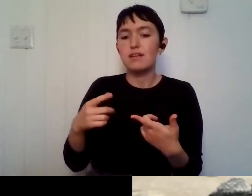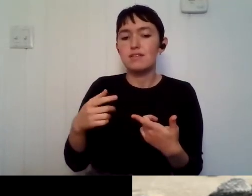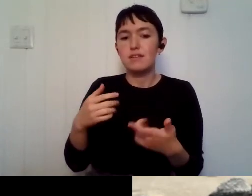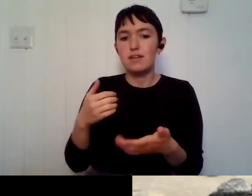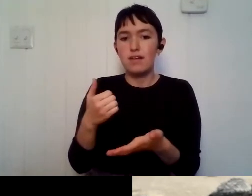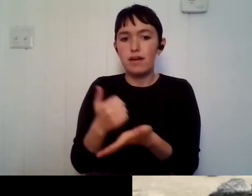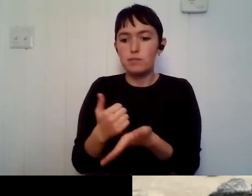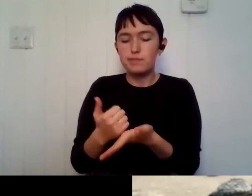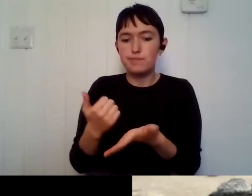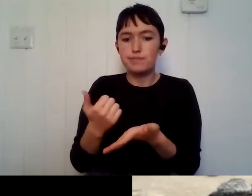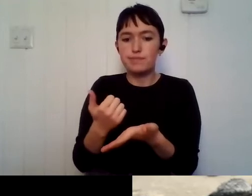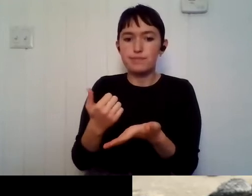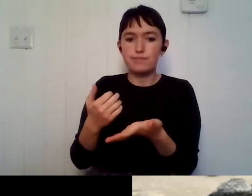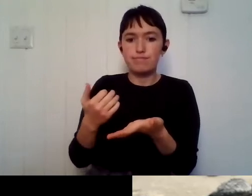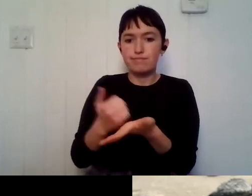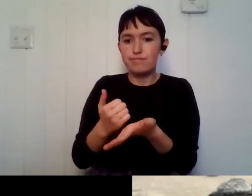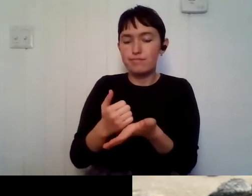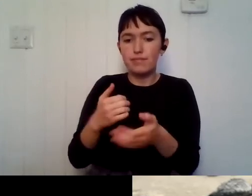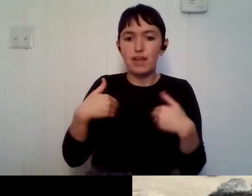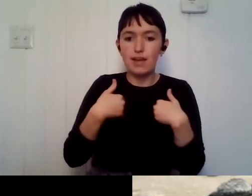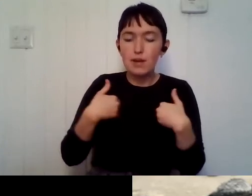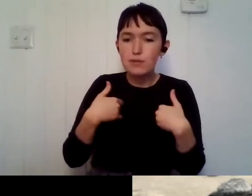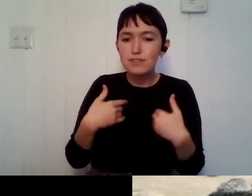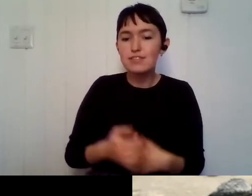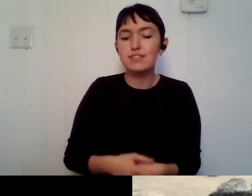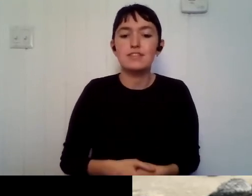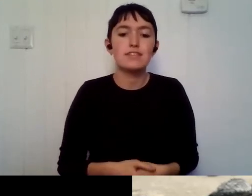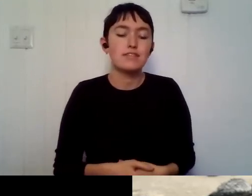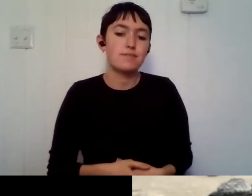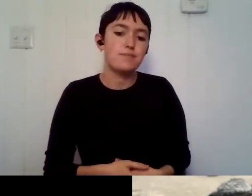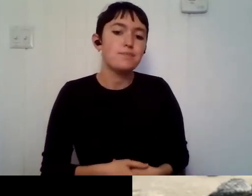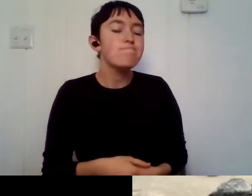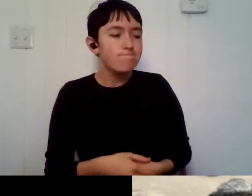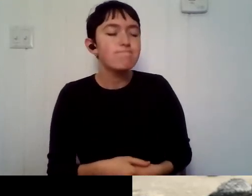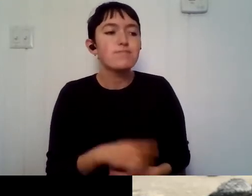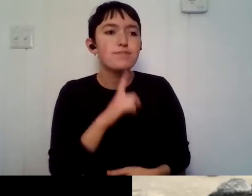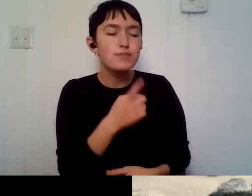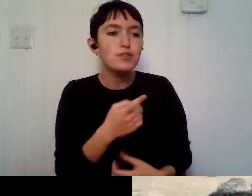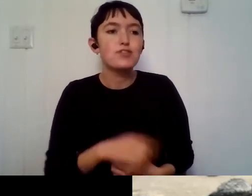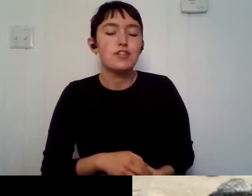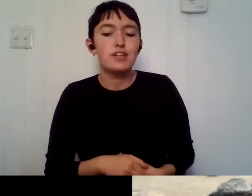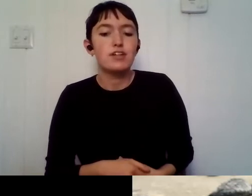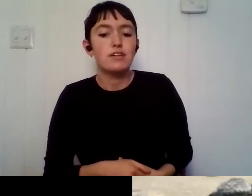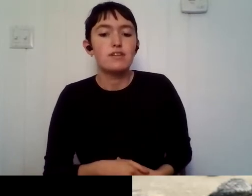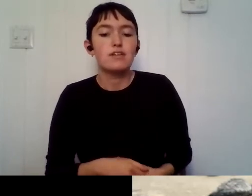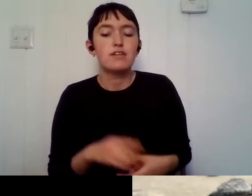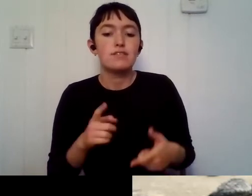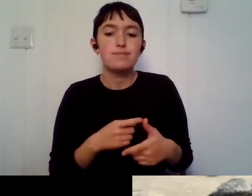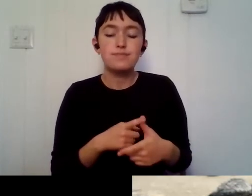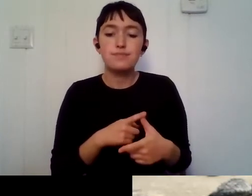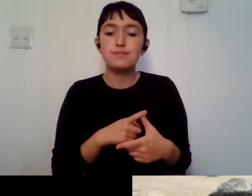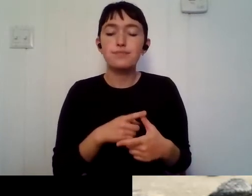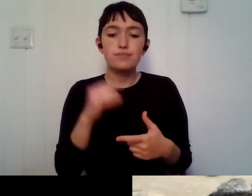and animals are facing? Um, yeah. So, uh, I guess a couple ones is like, um, if you're